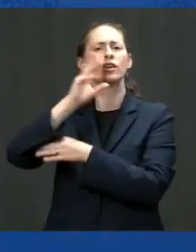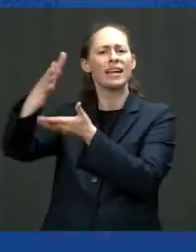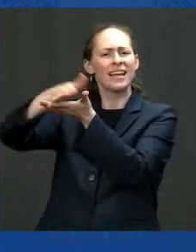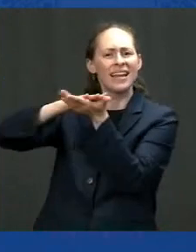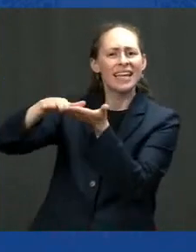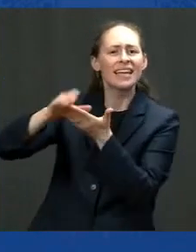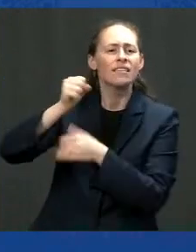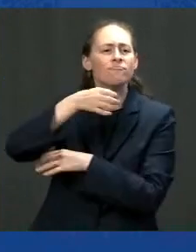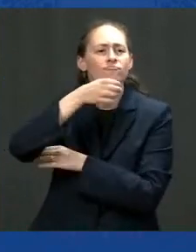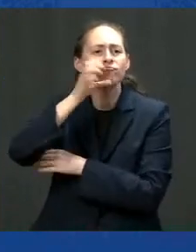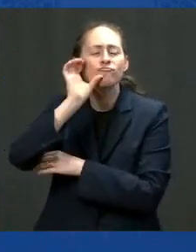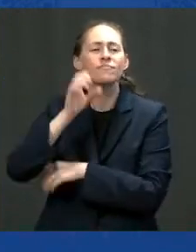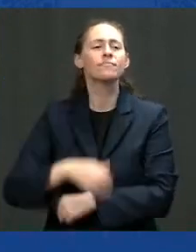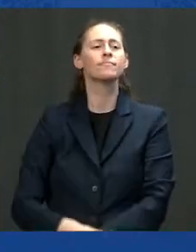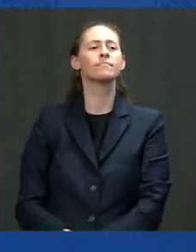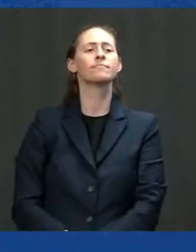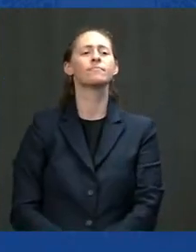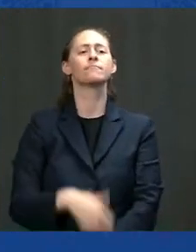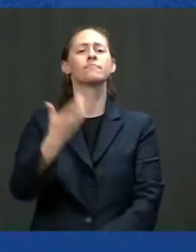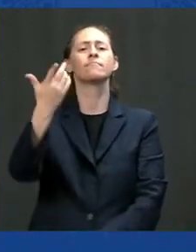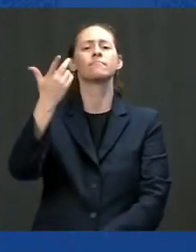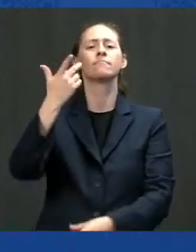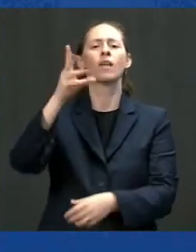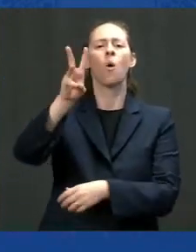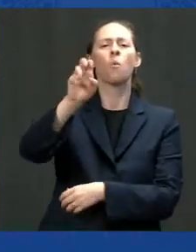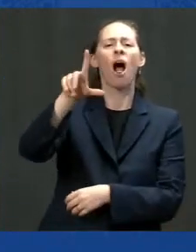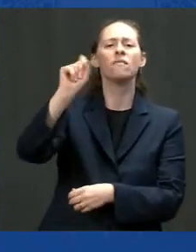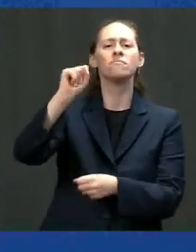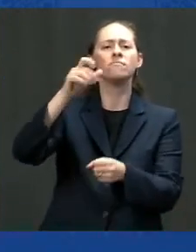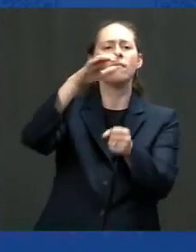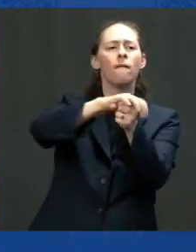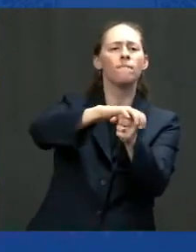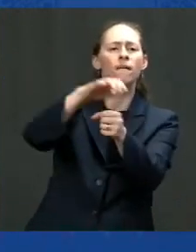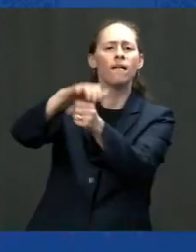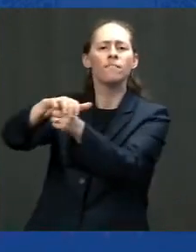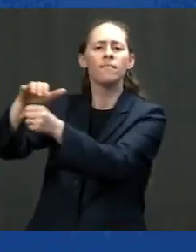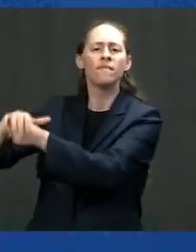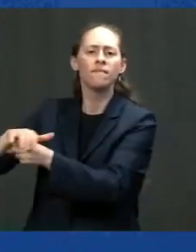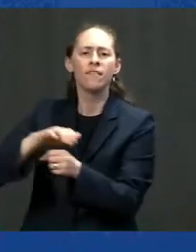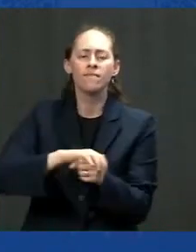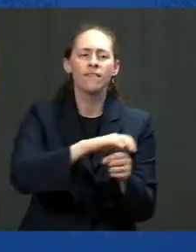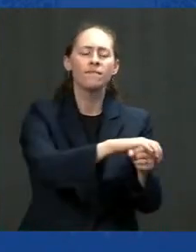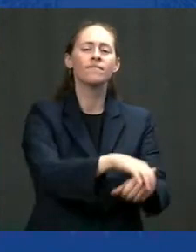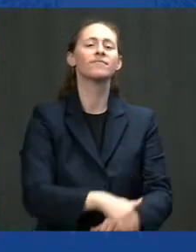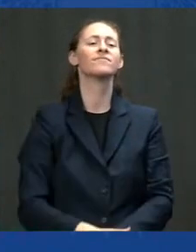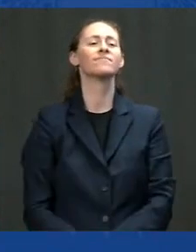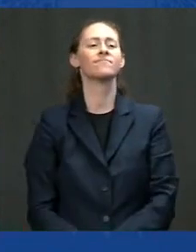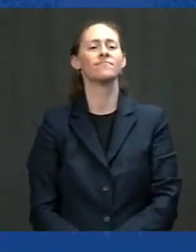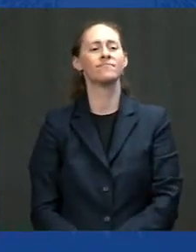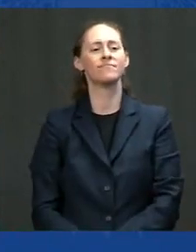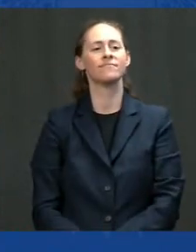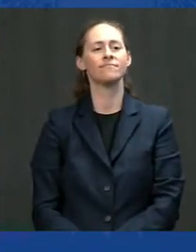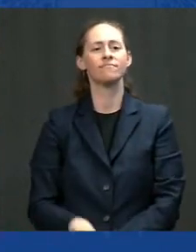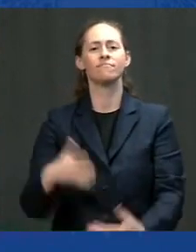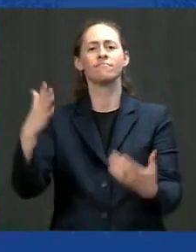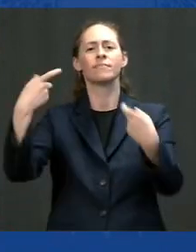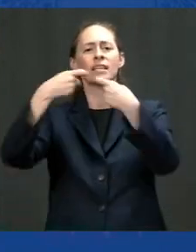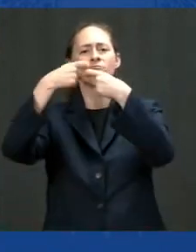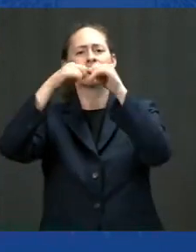wells over thousands of them abandoned and abandoned mines in a modern resilient electric grid to build